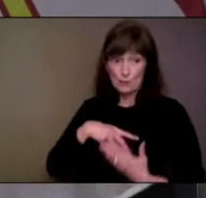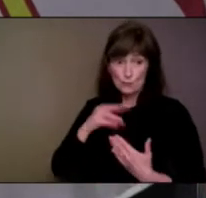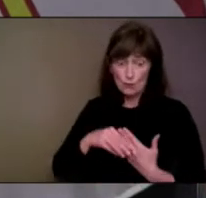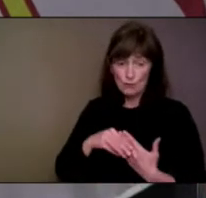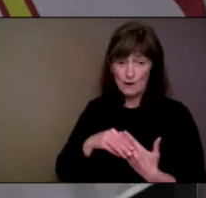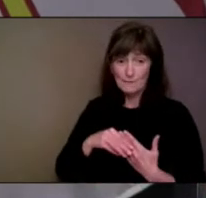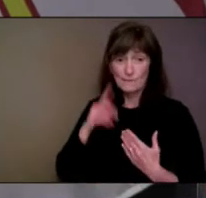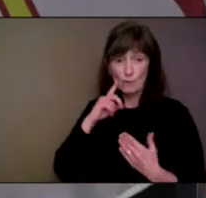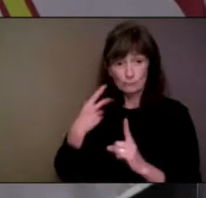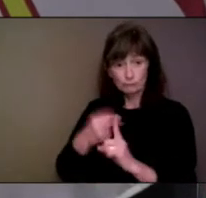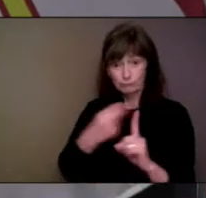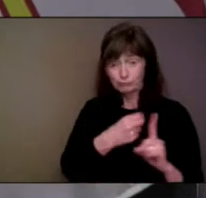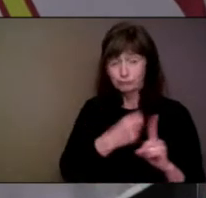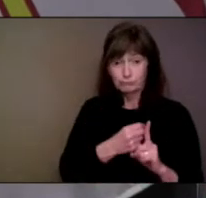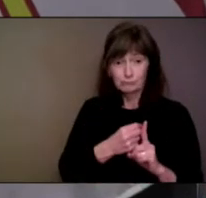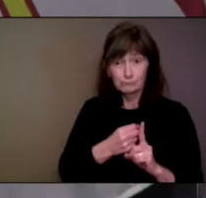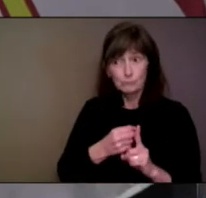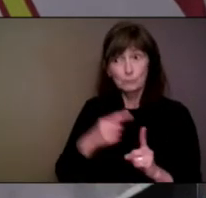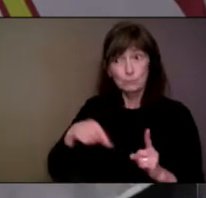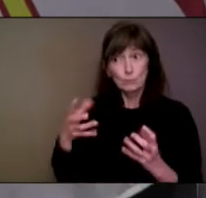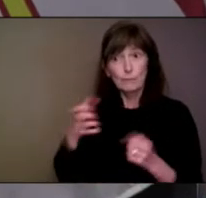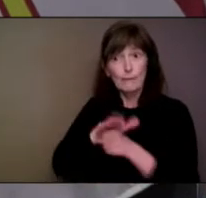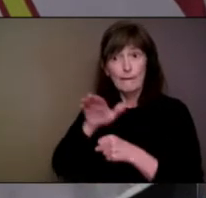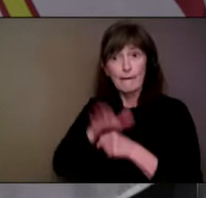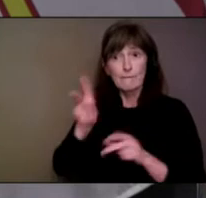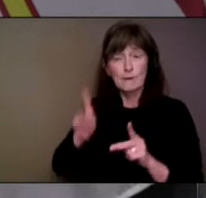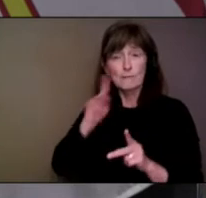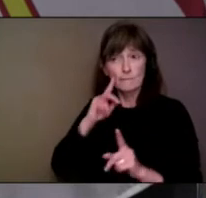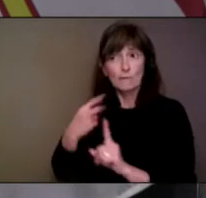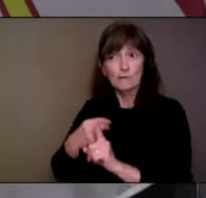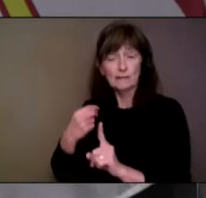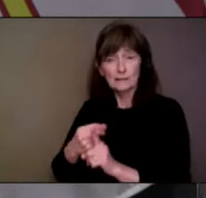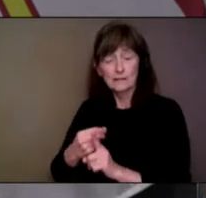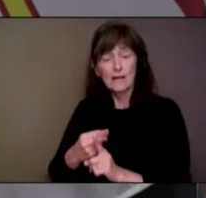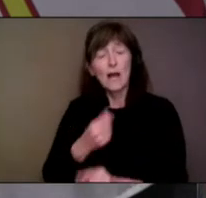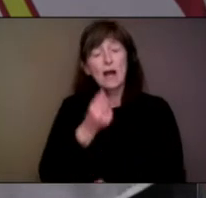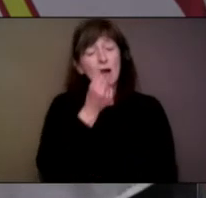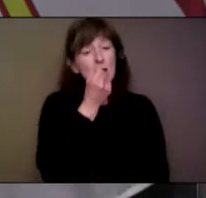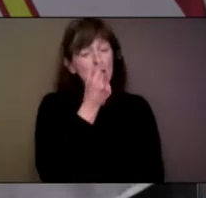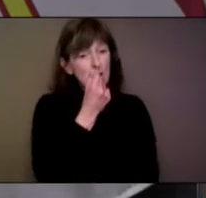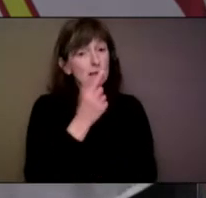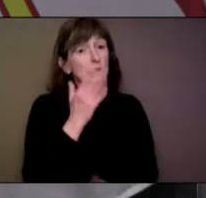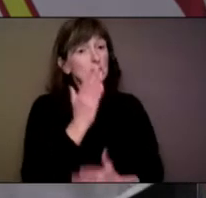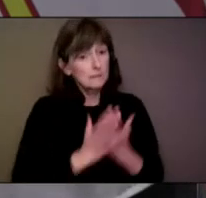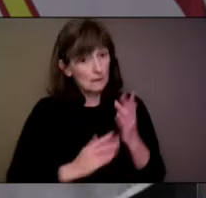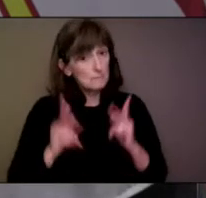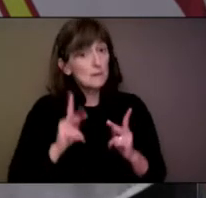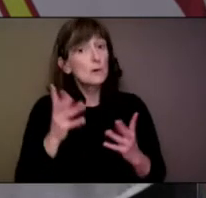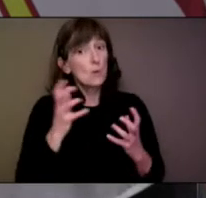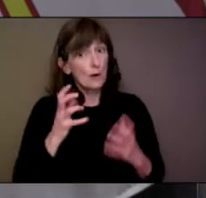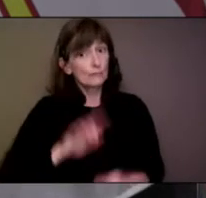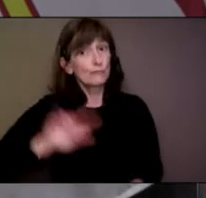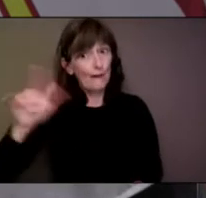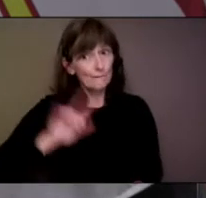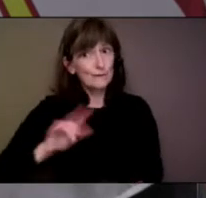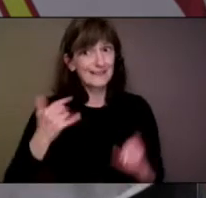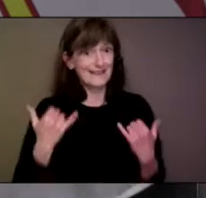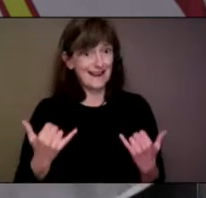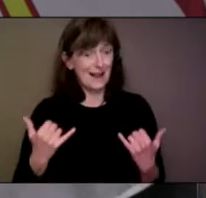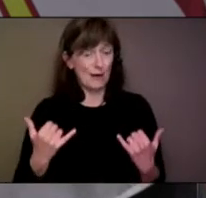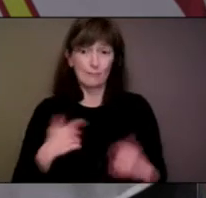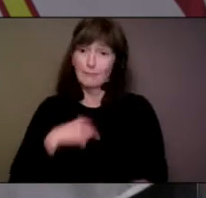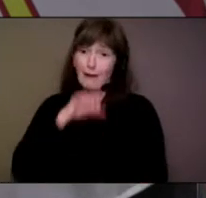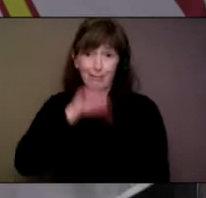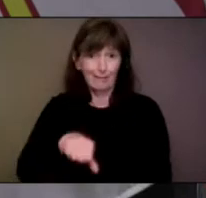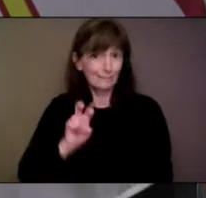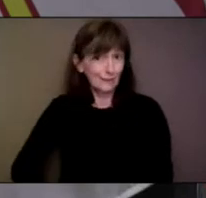prevent the spread of disease within our population. And while I can appreciate that people want to be able to travel, it's been a long time, and I love traveling as much as the